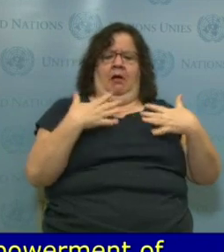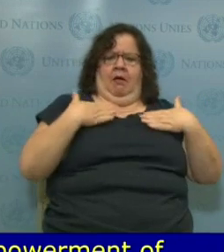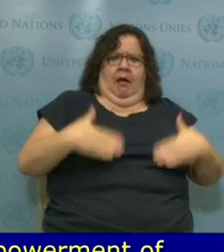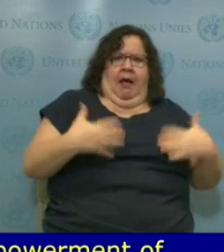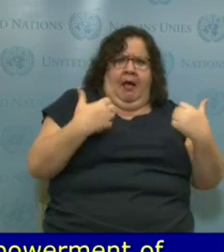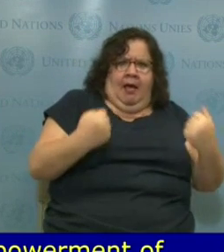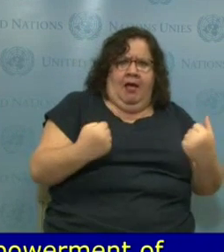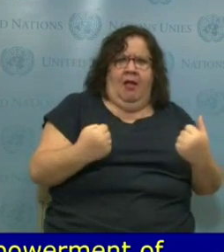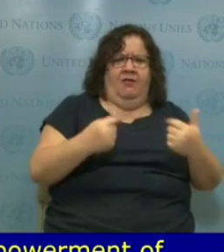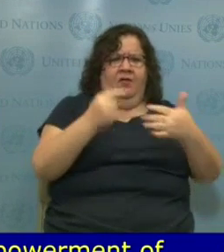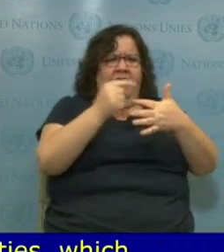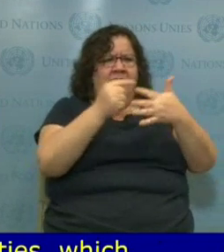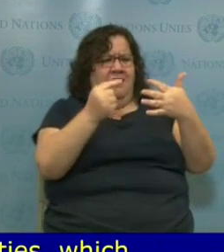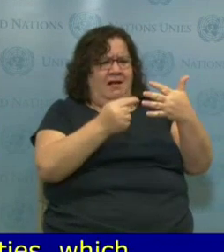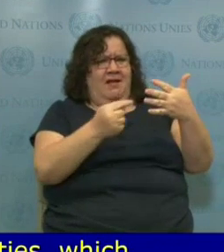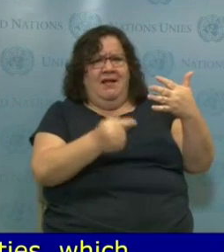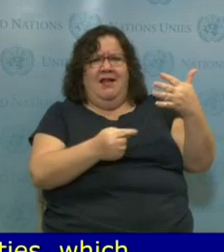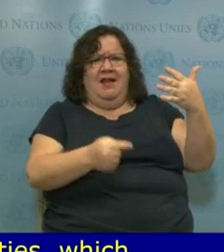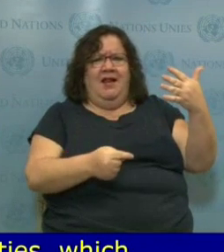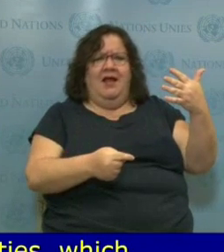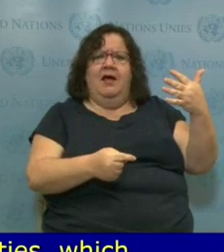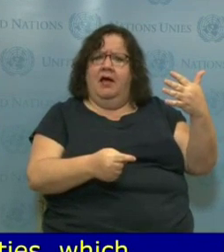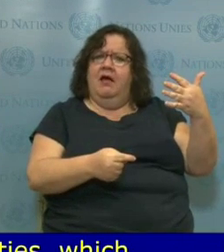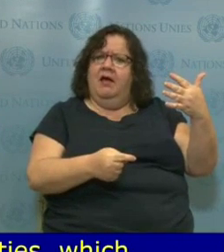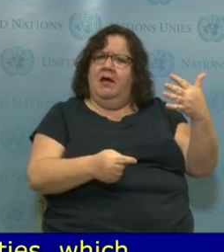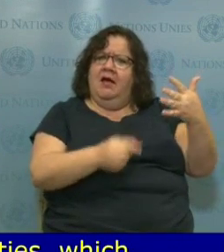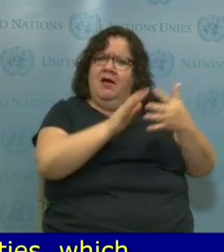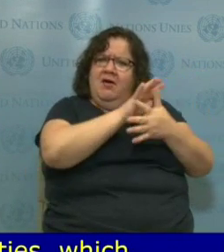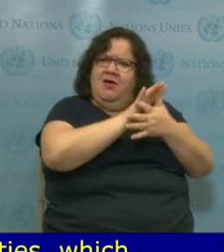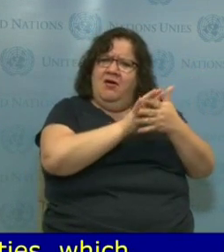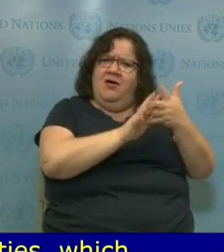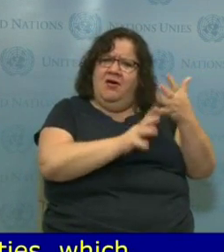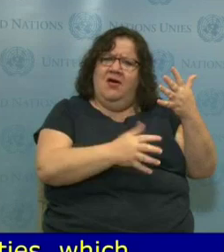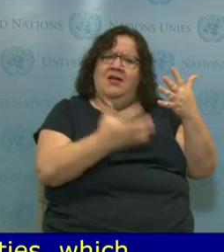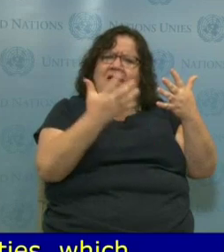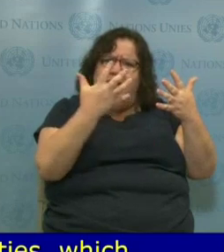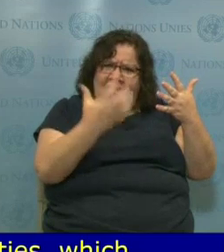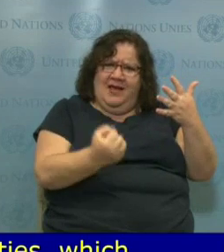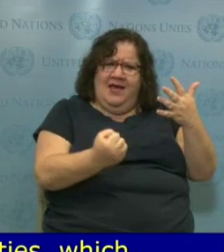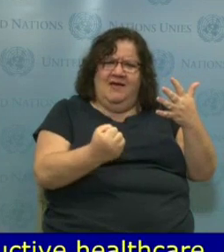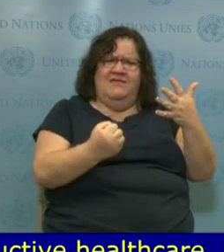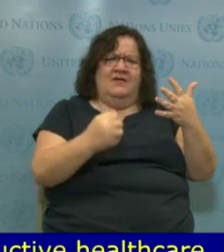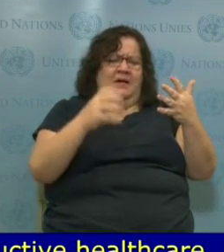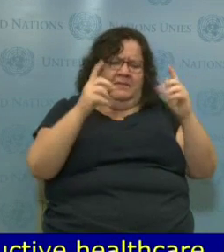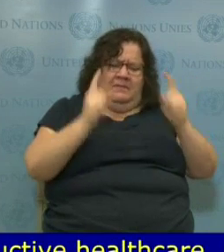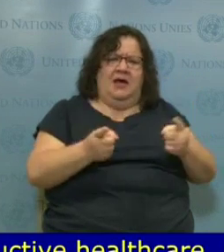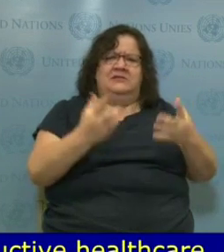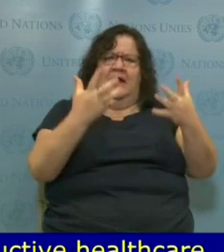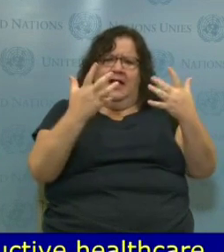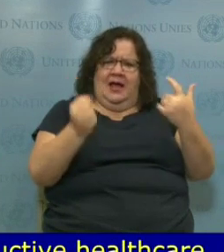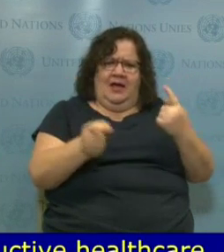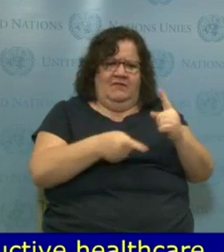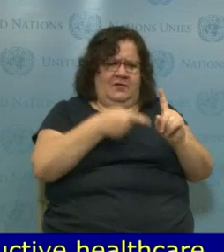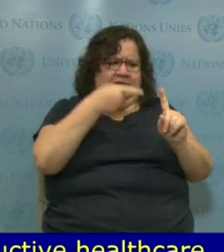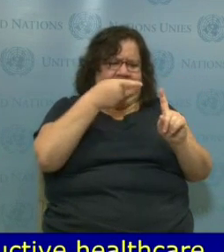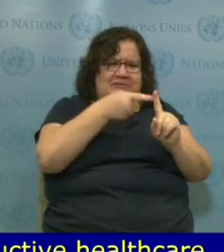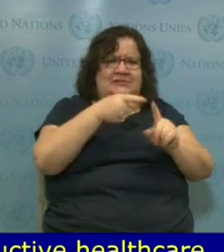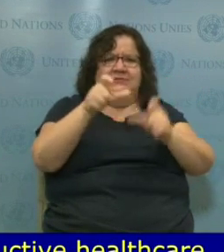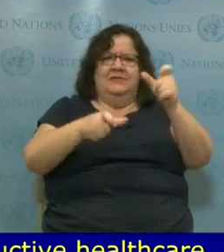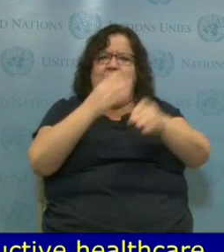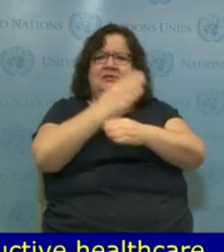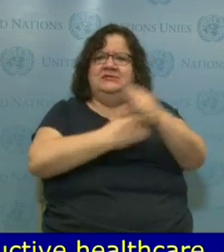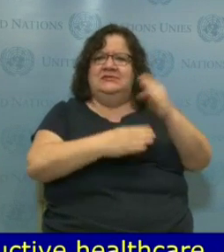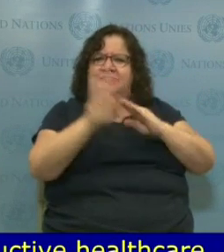When we talk of access to water, and also access to sustainable energy,